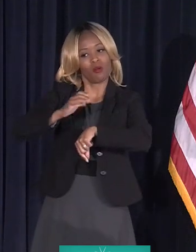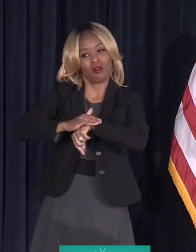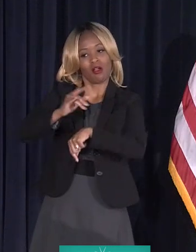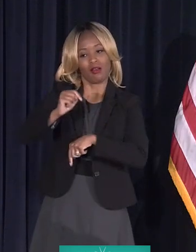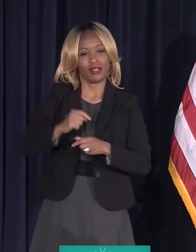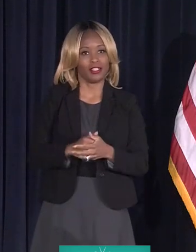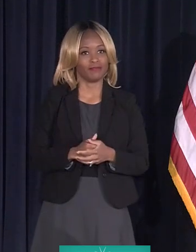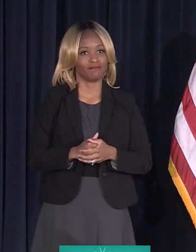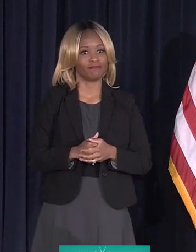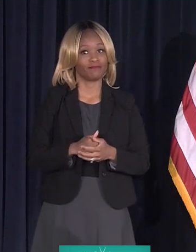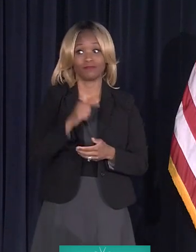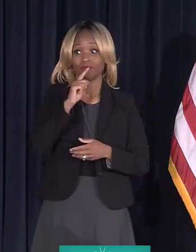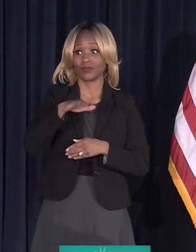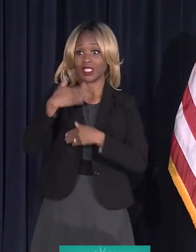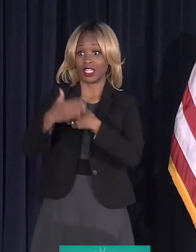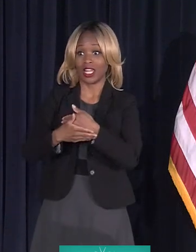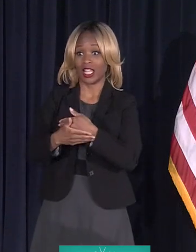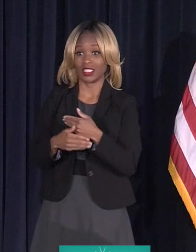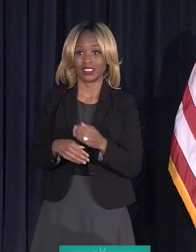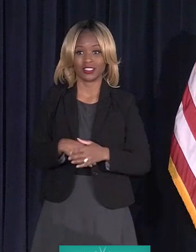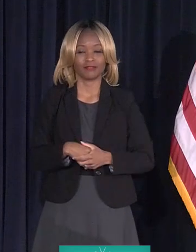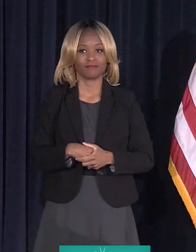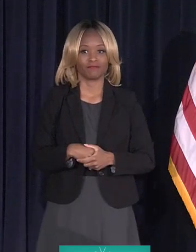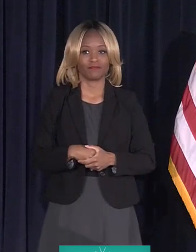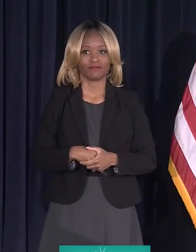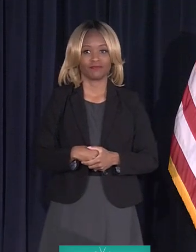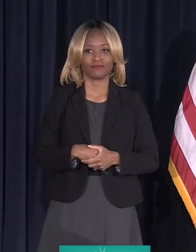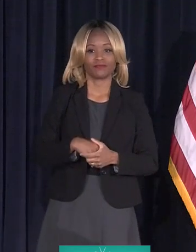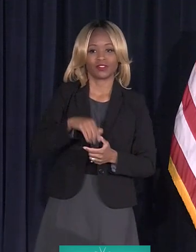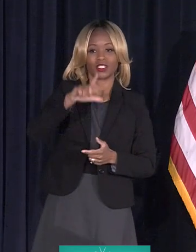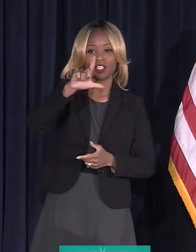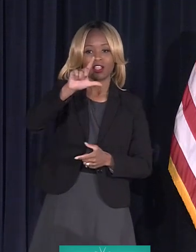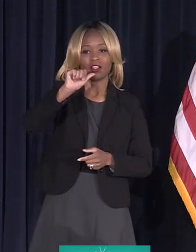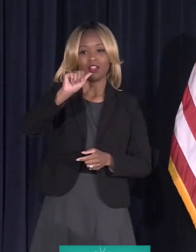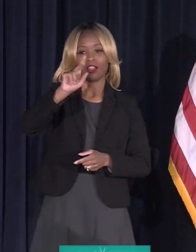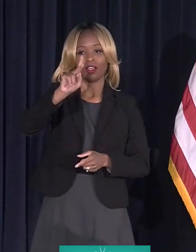All right. Who's next? Next is Laquila.